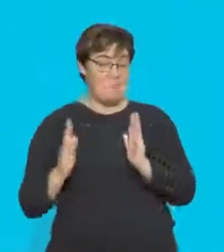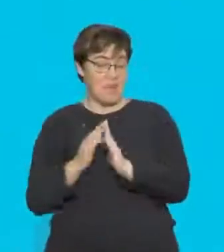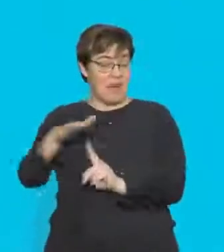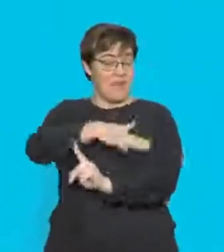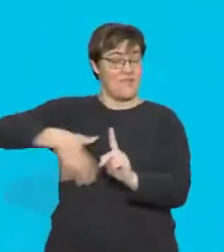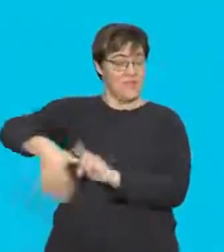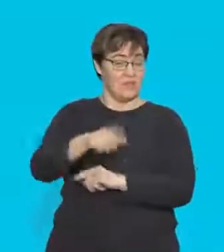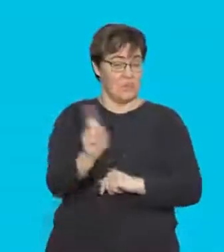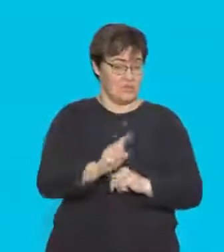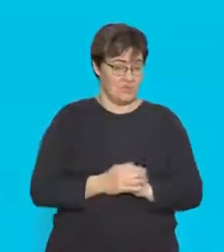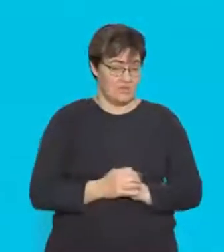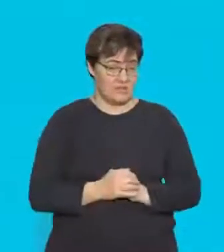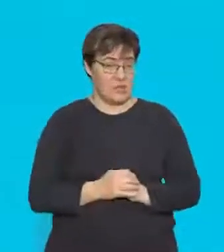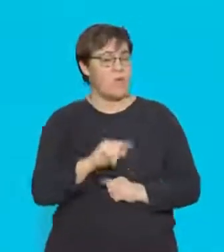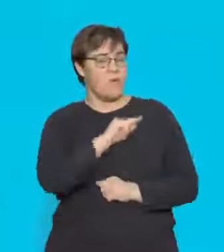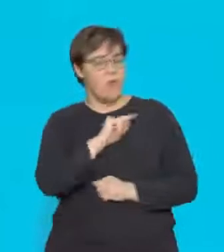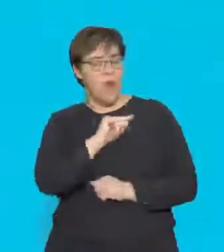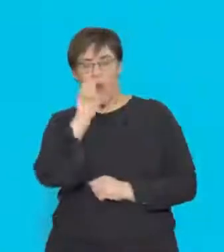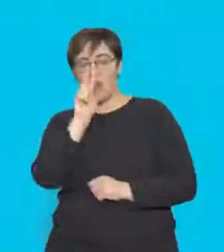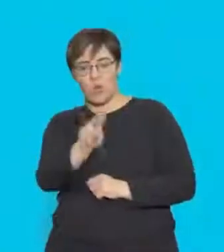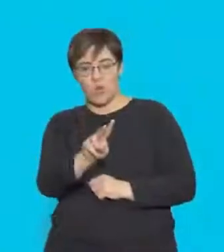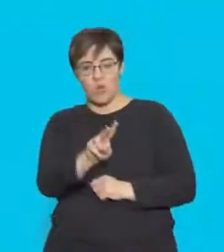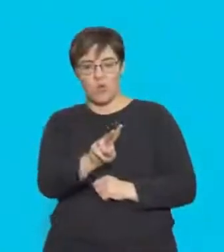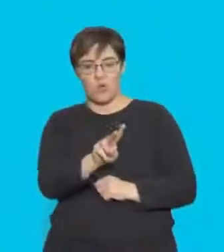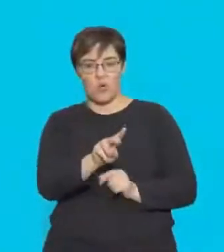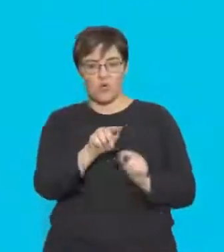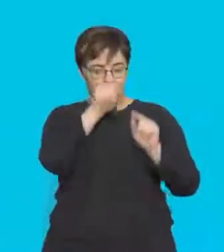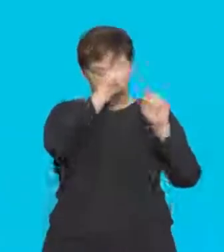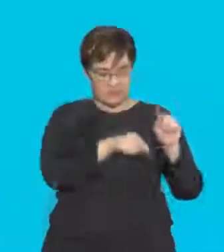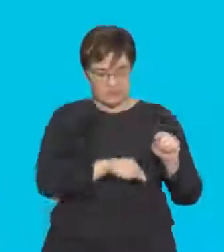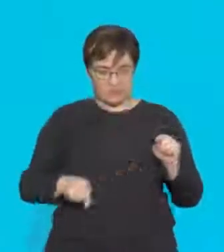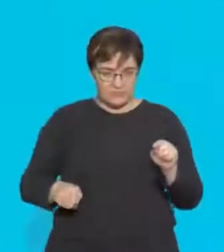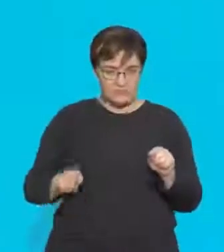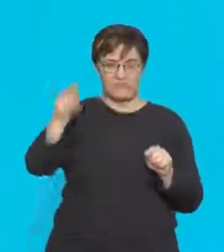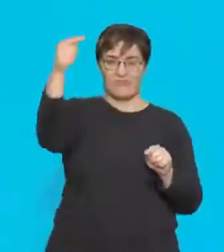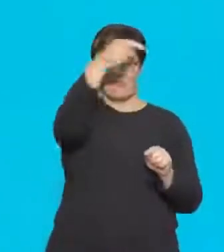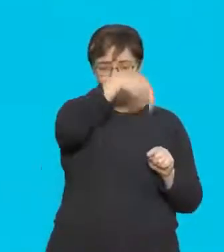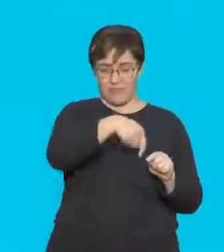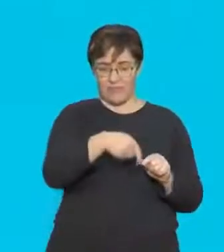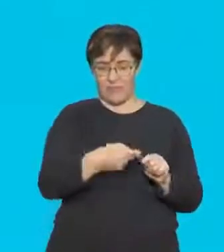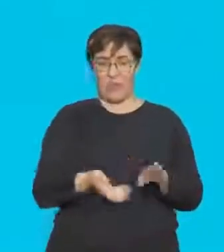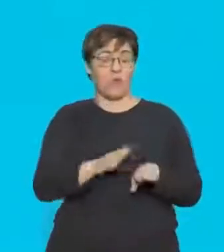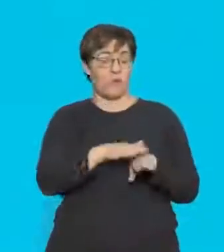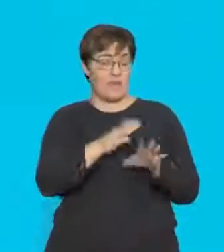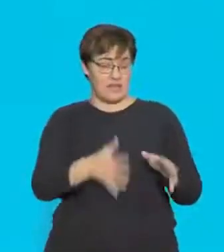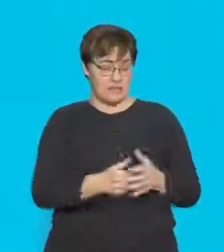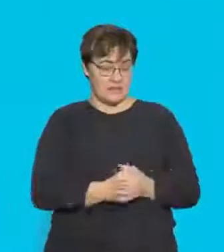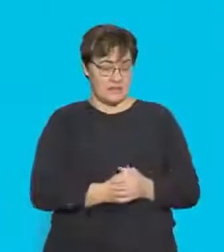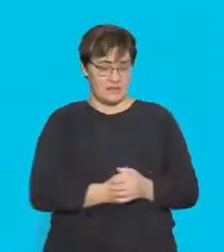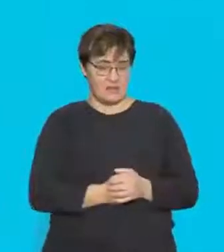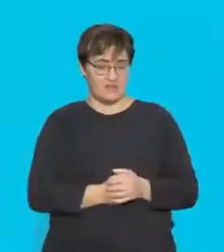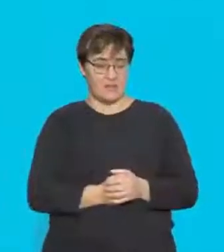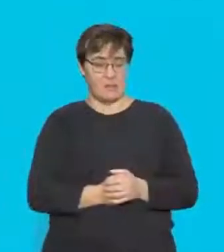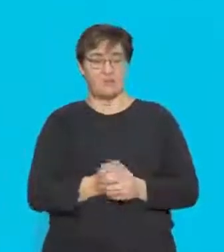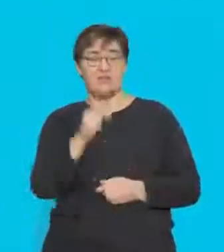field would be if we're looking at a straight current carrying conductor. And if we're looking at it